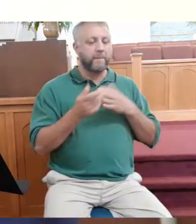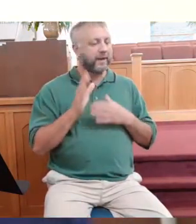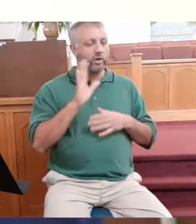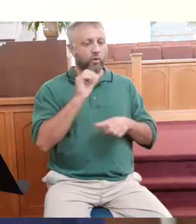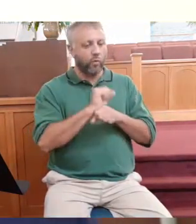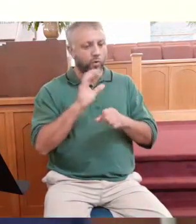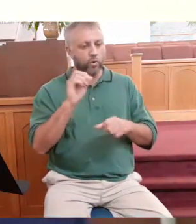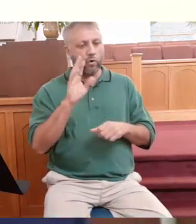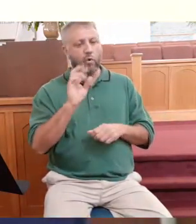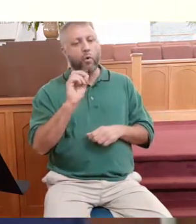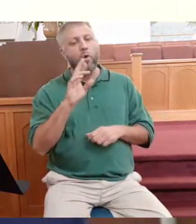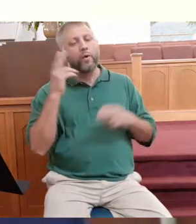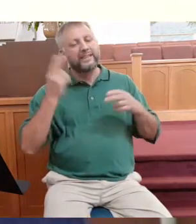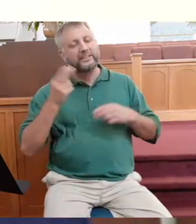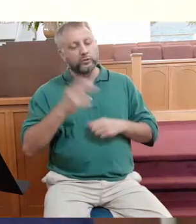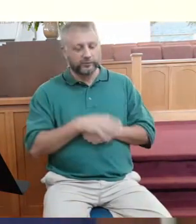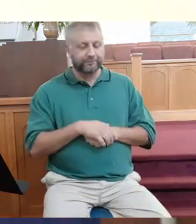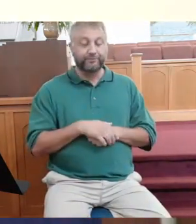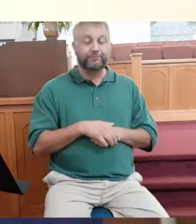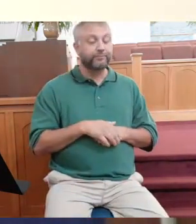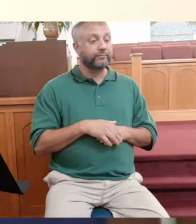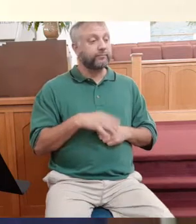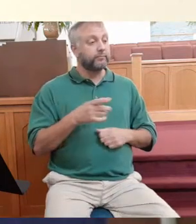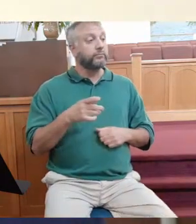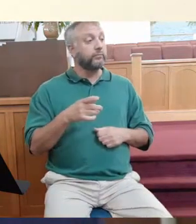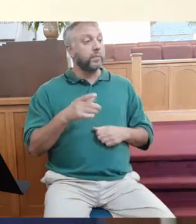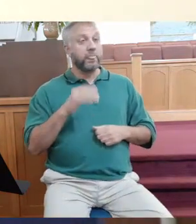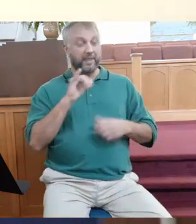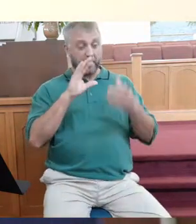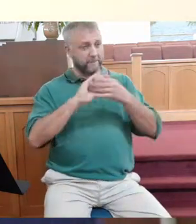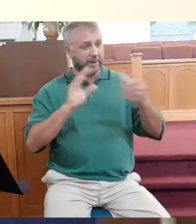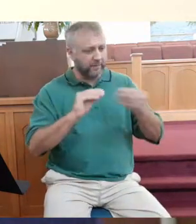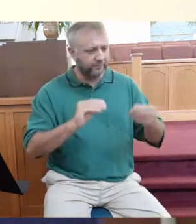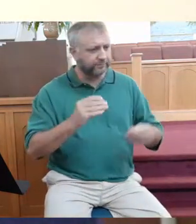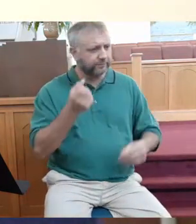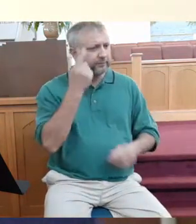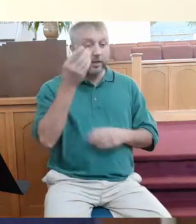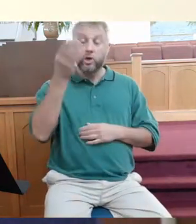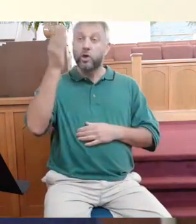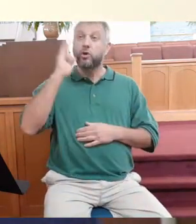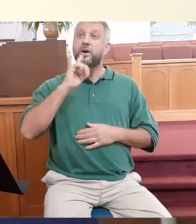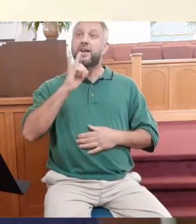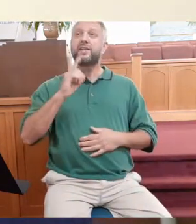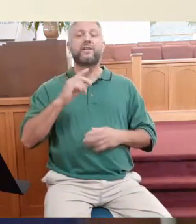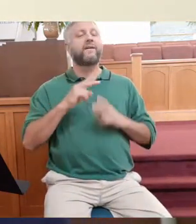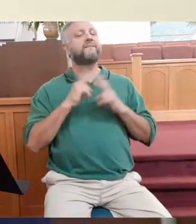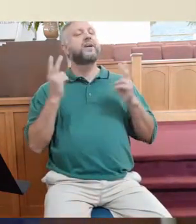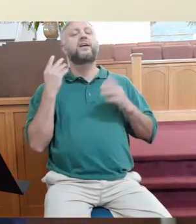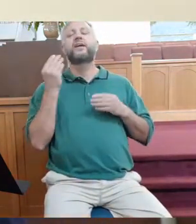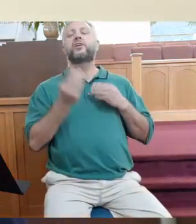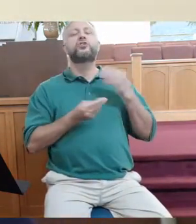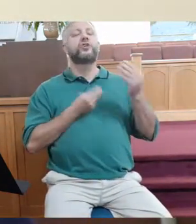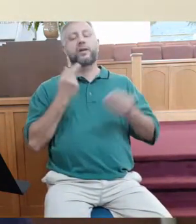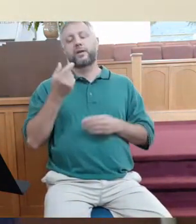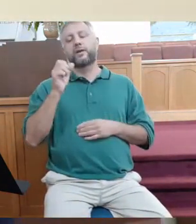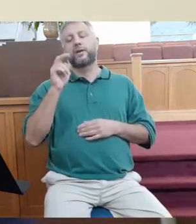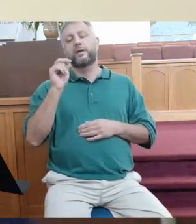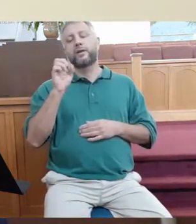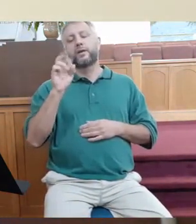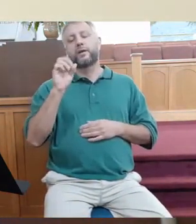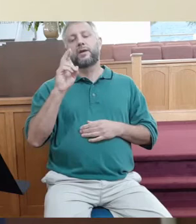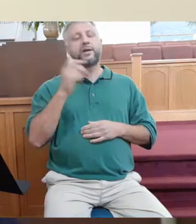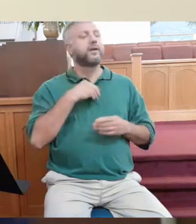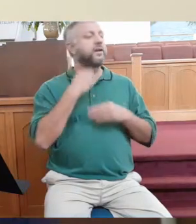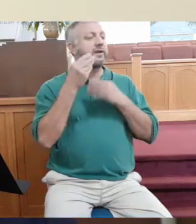qualities of God in this parable. The first one is that He's generous. And the second one is that He's compassionate. He was generous in that He paid